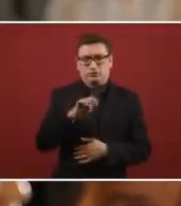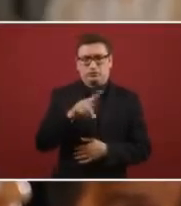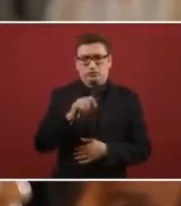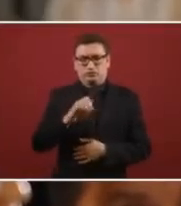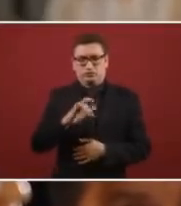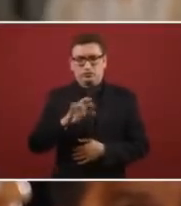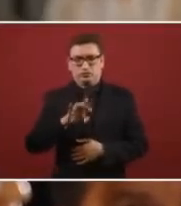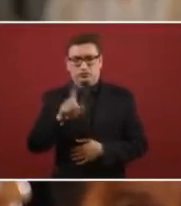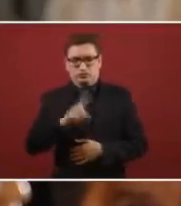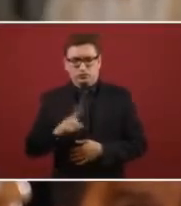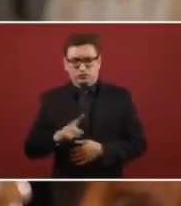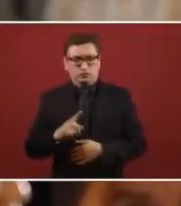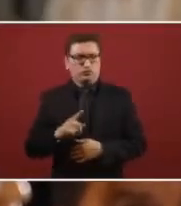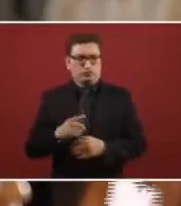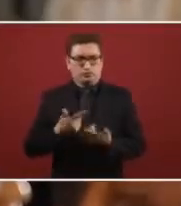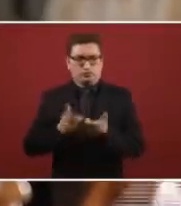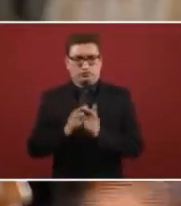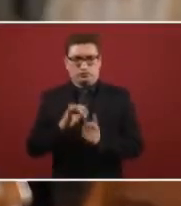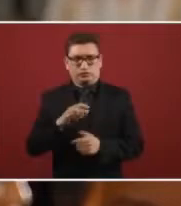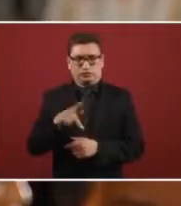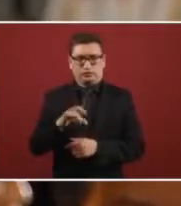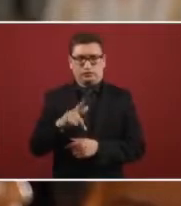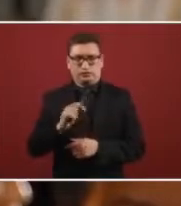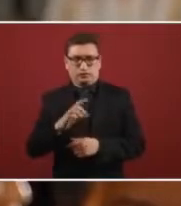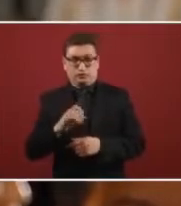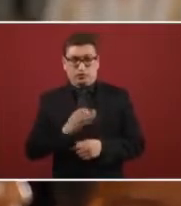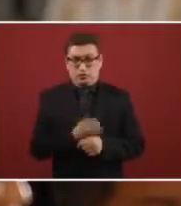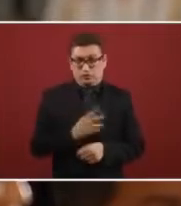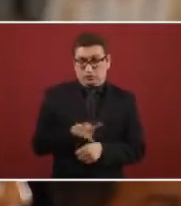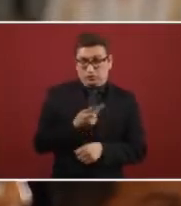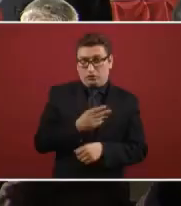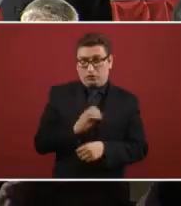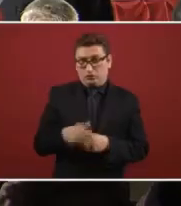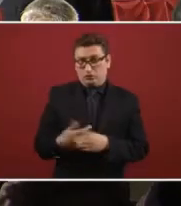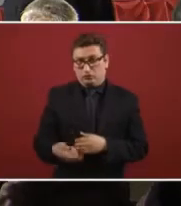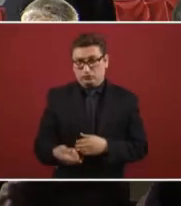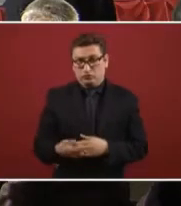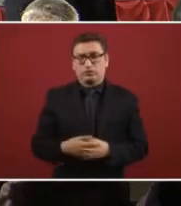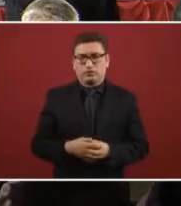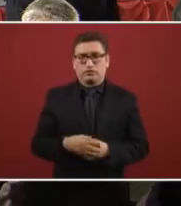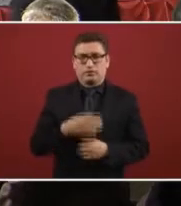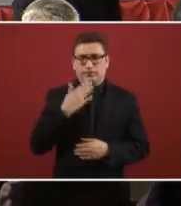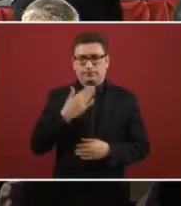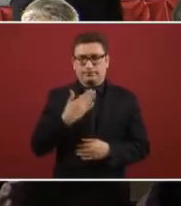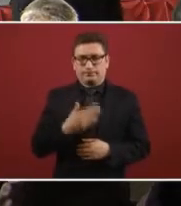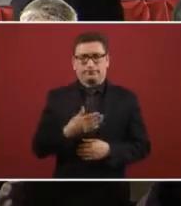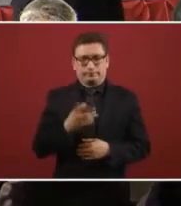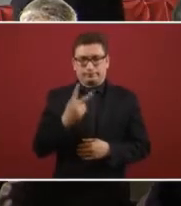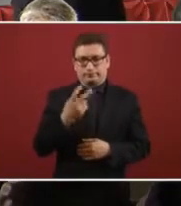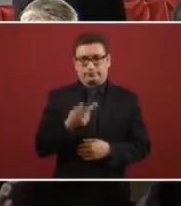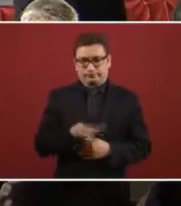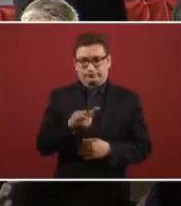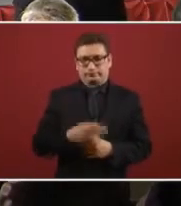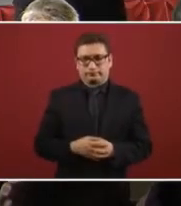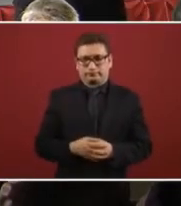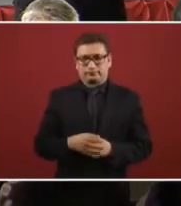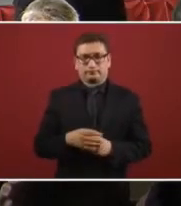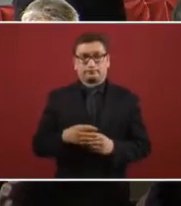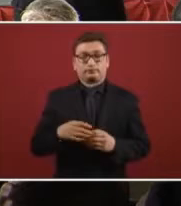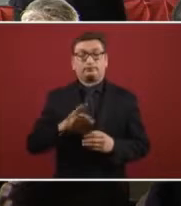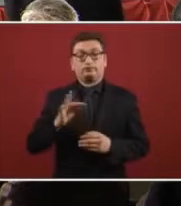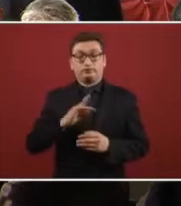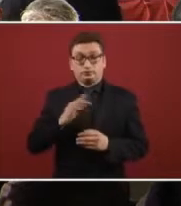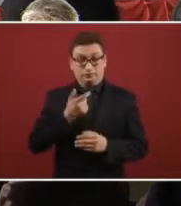myself I'm Roberto Cruz from Impacto and I have a few more questions but these two things